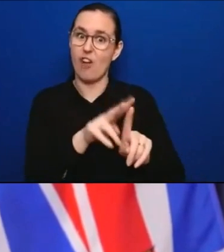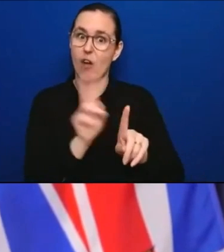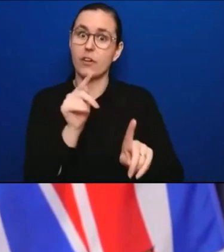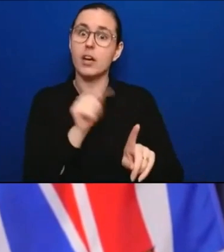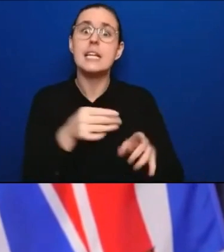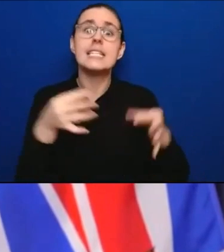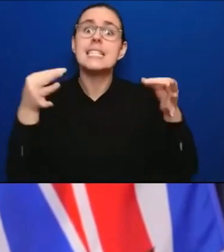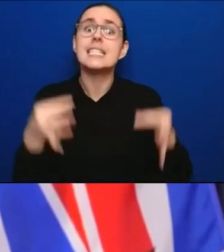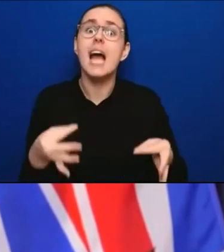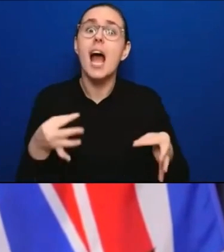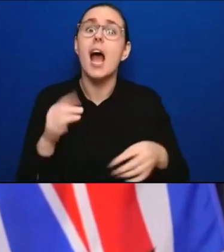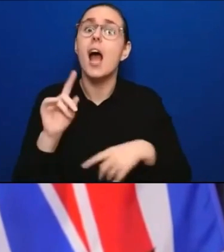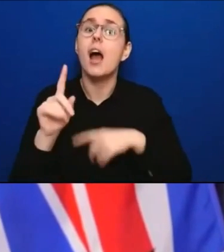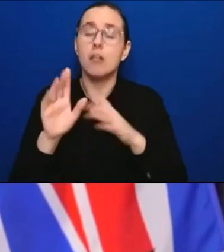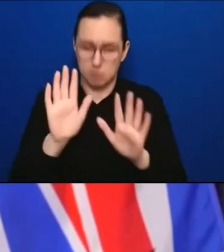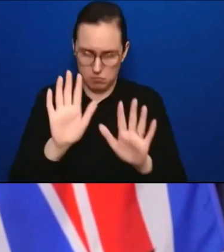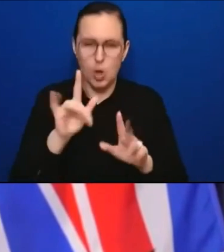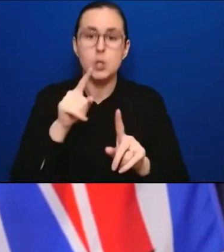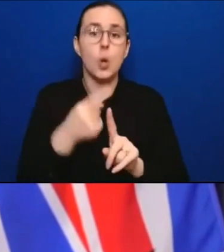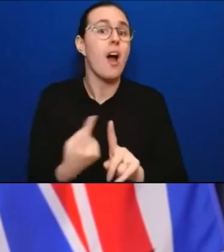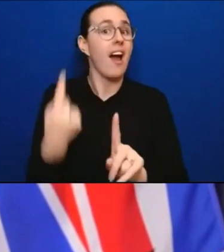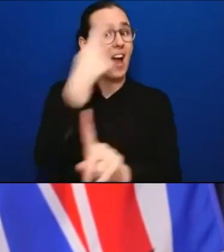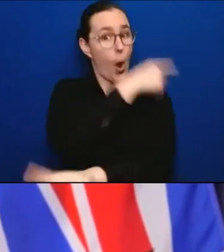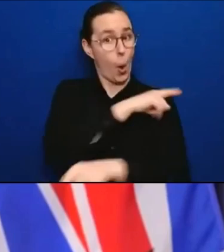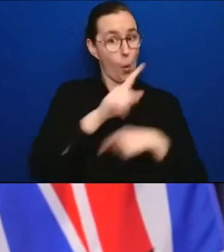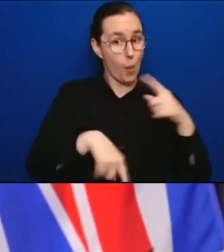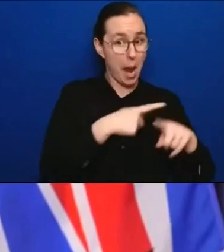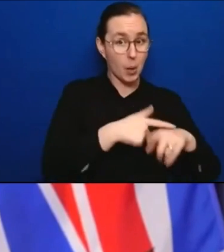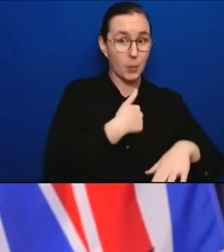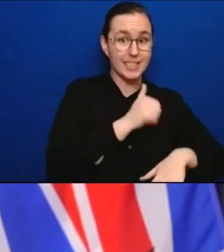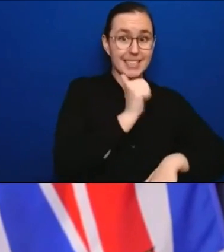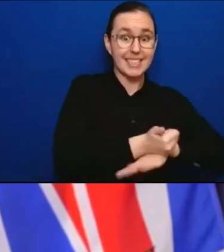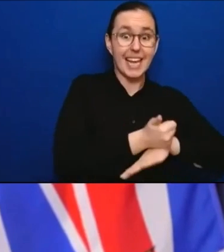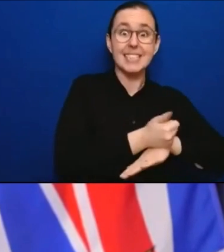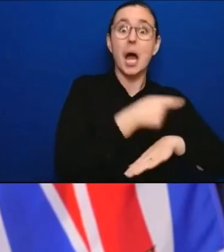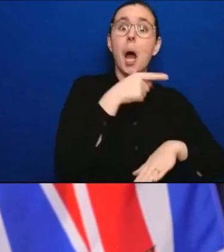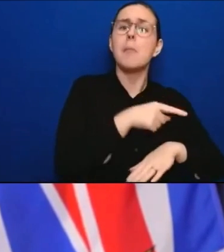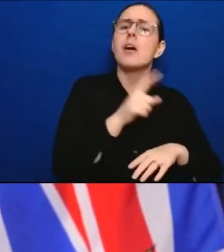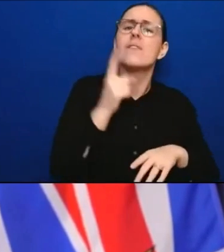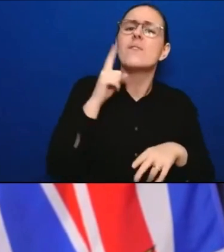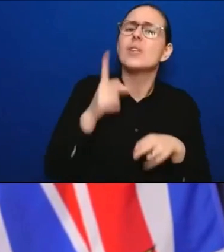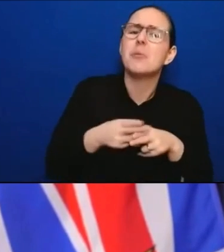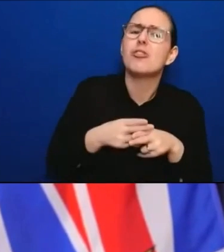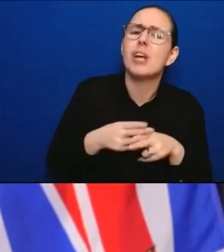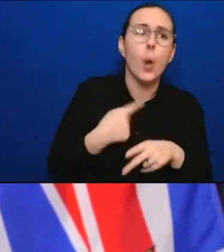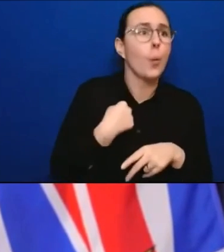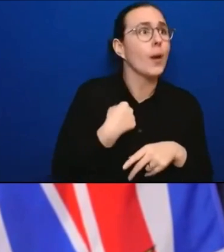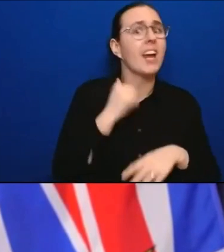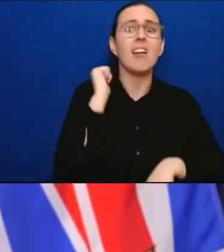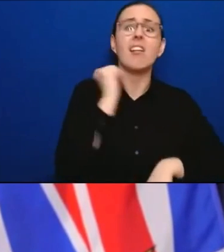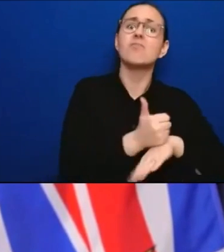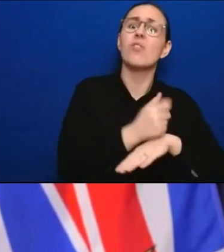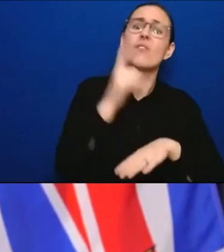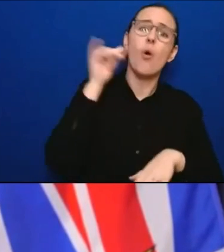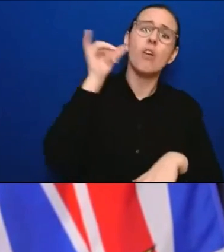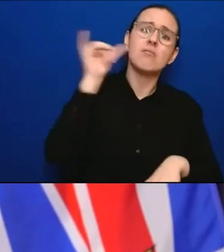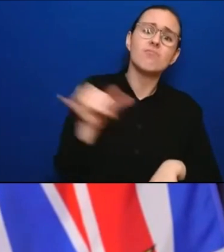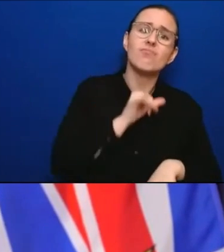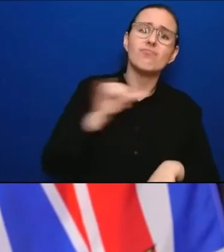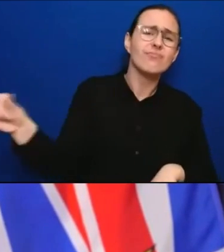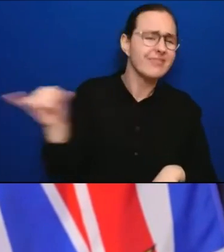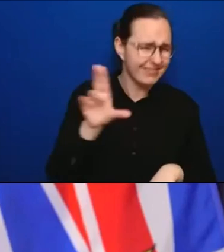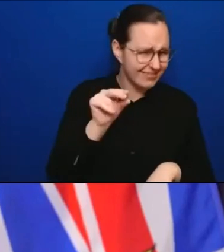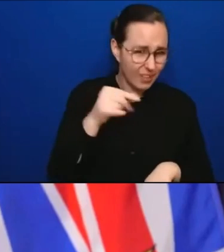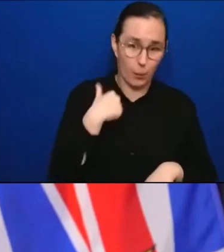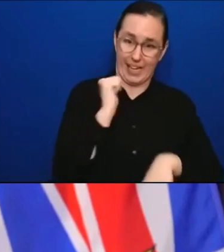address the Omicron wave, which we had little or no knowledge of when it arrived in December. And the